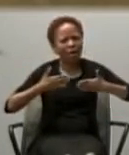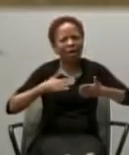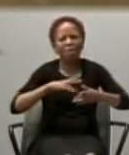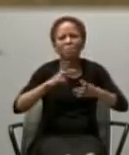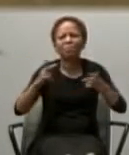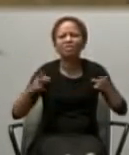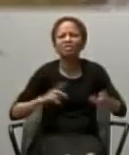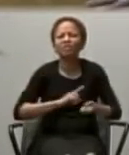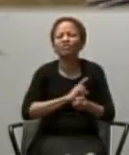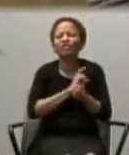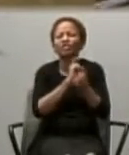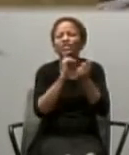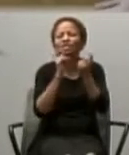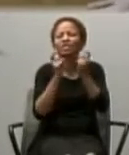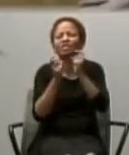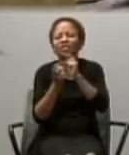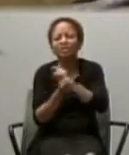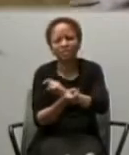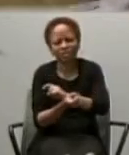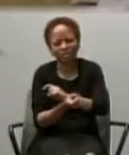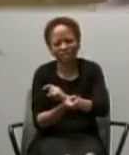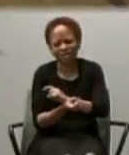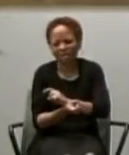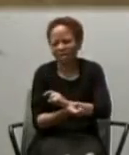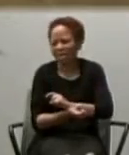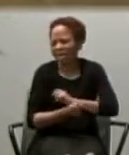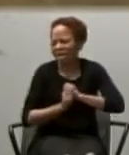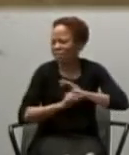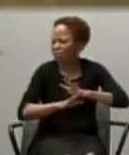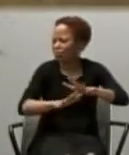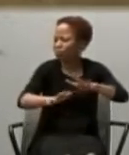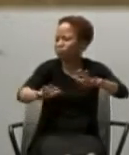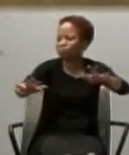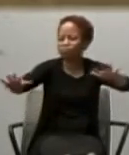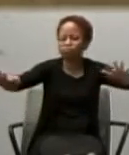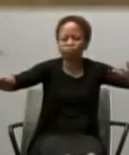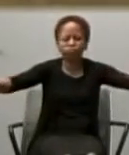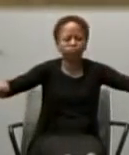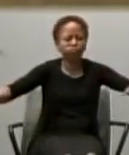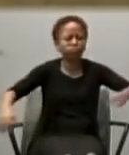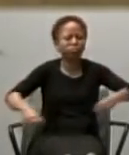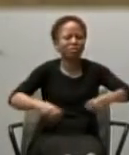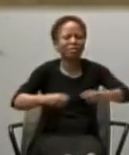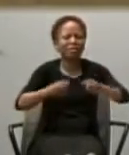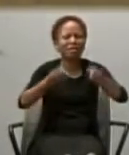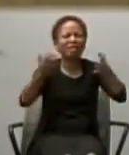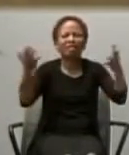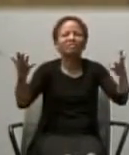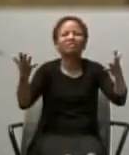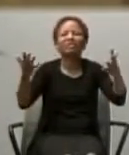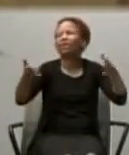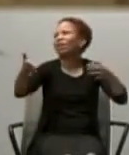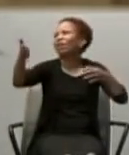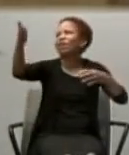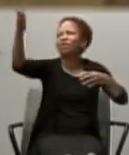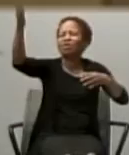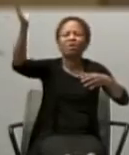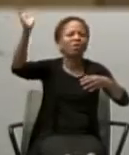It is the place, where the banquet, is spread, to which God, invites all people.